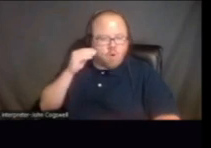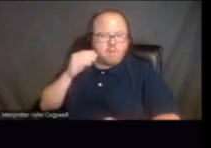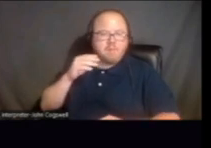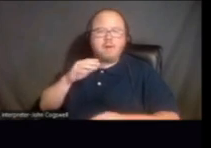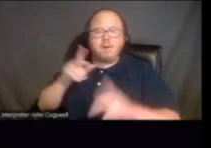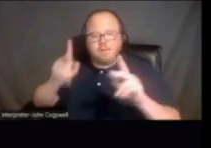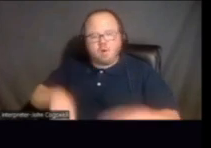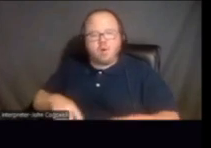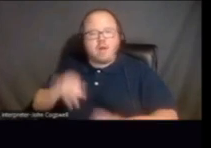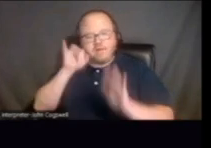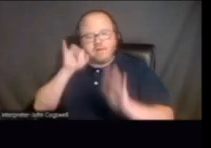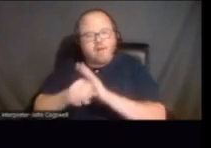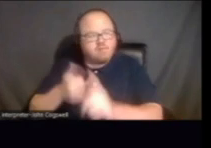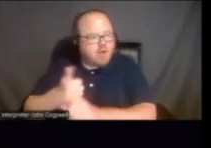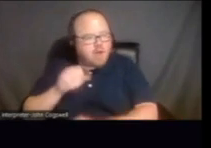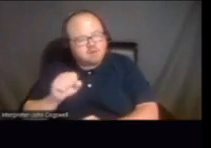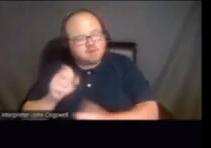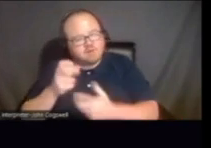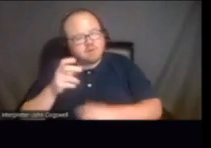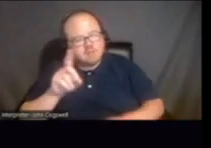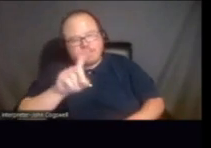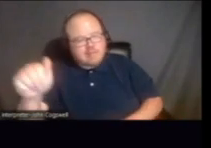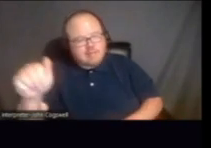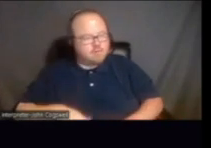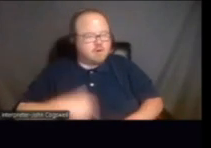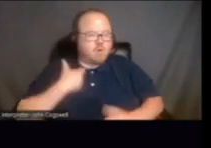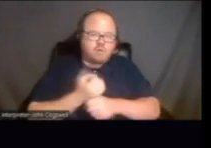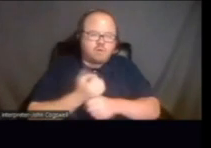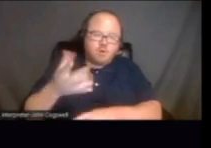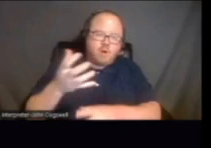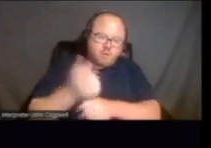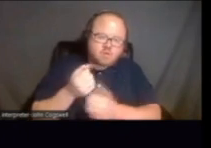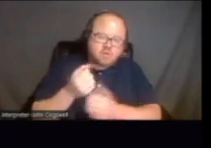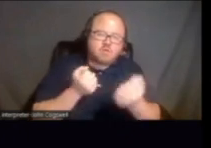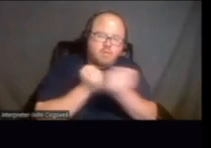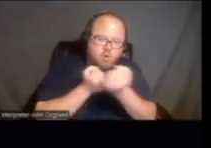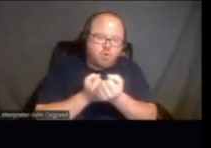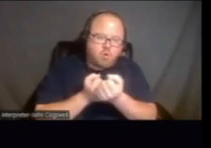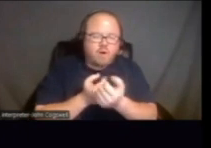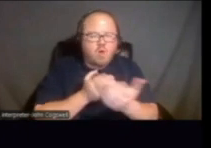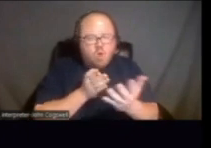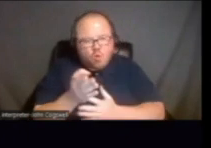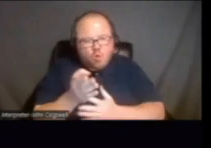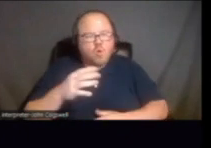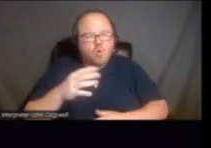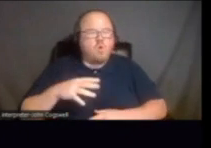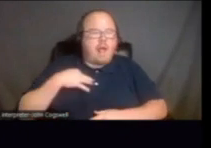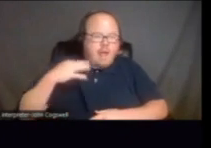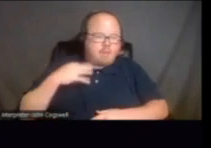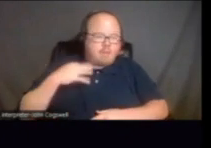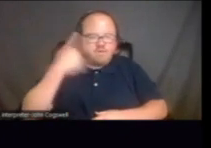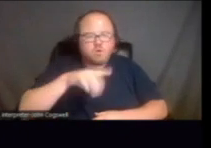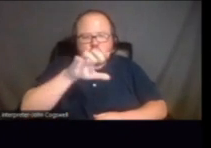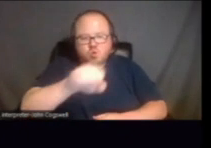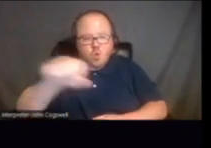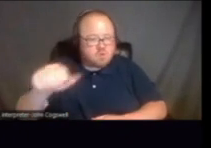disabled and would like to get some support in maneuvering through the application for social security then, would that